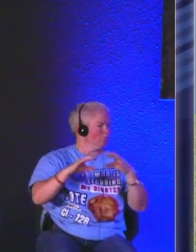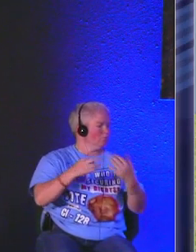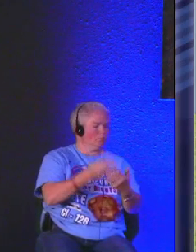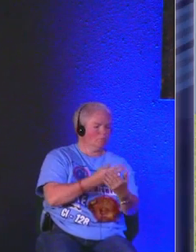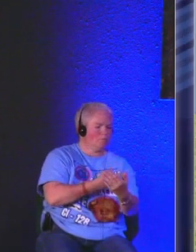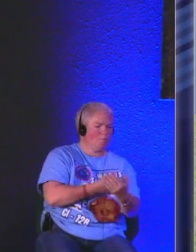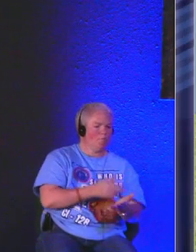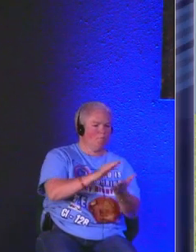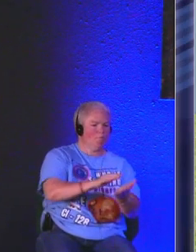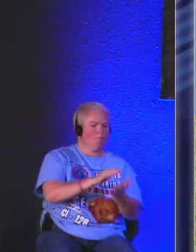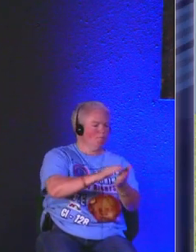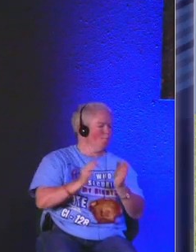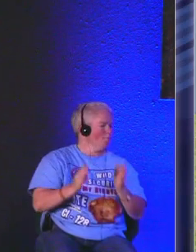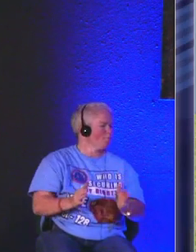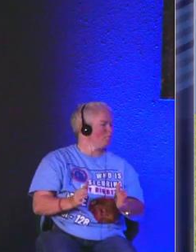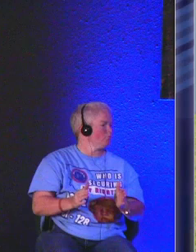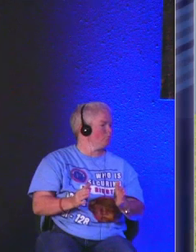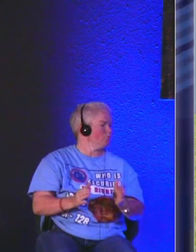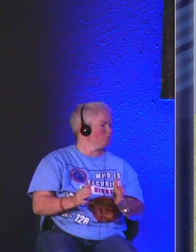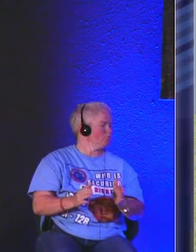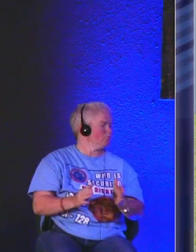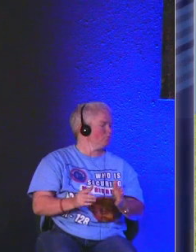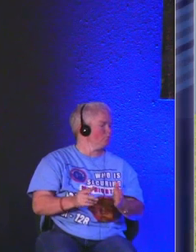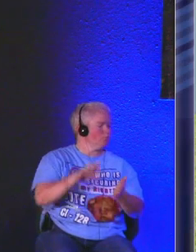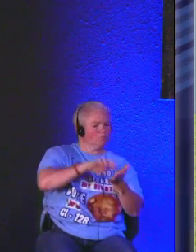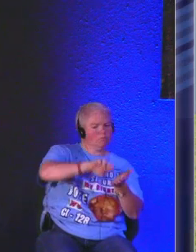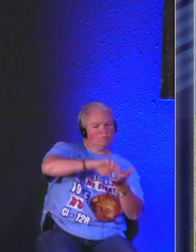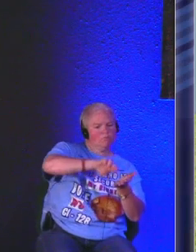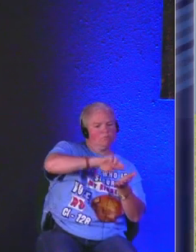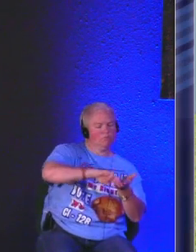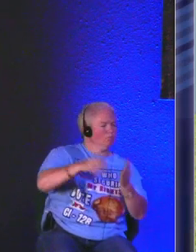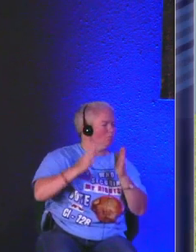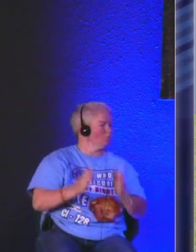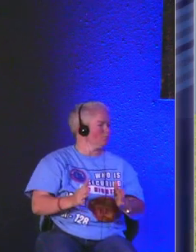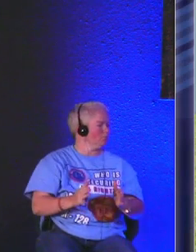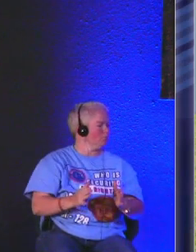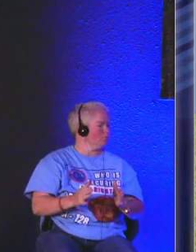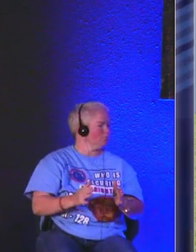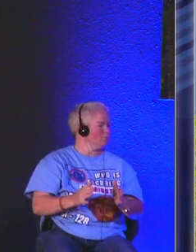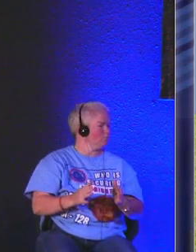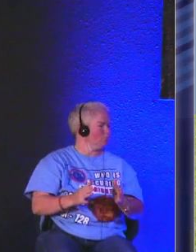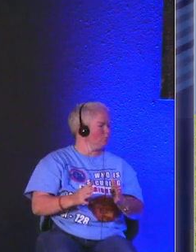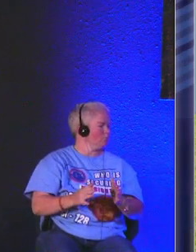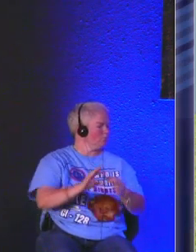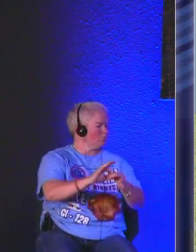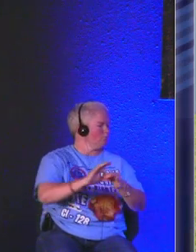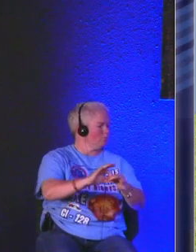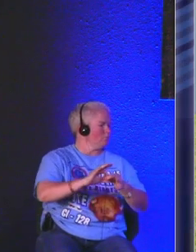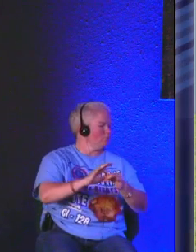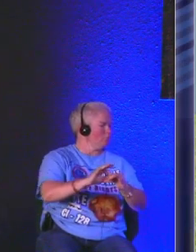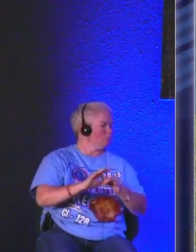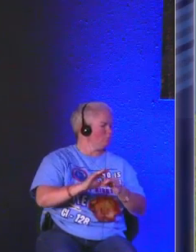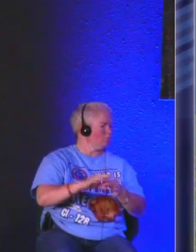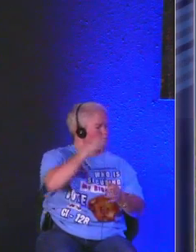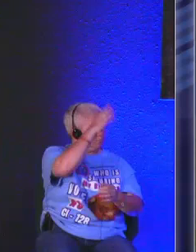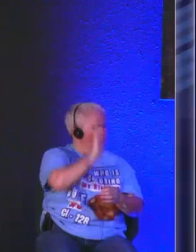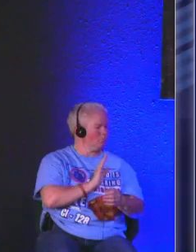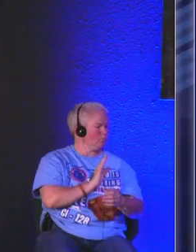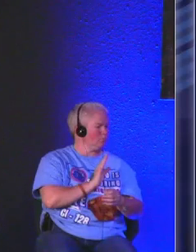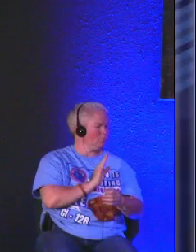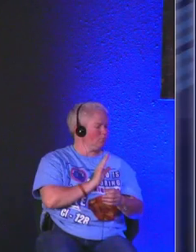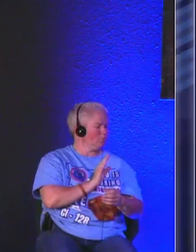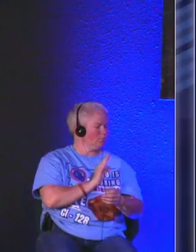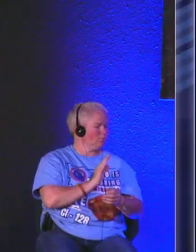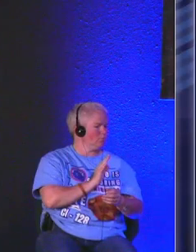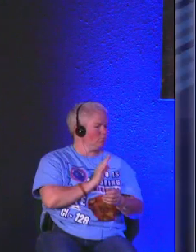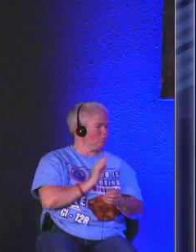himself to a shepherd in order for the reader to better comprehend the relationship of